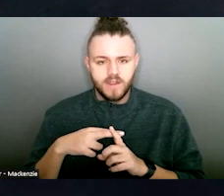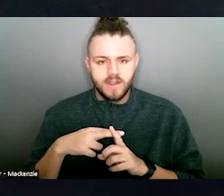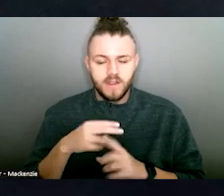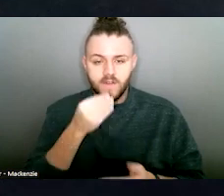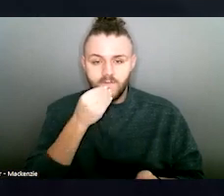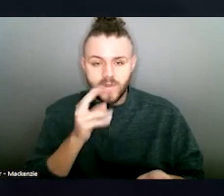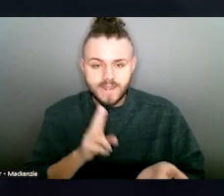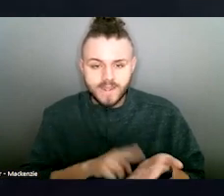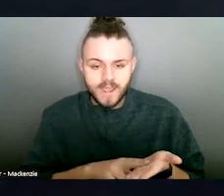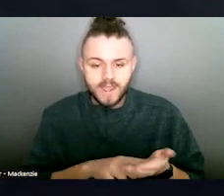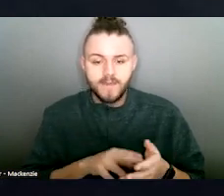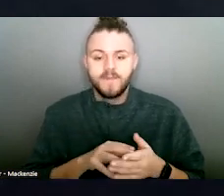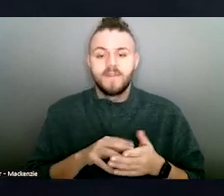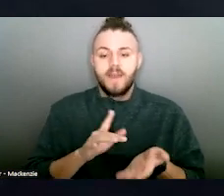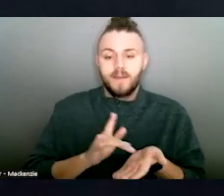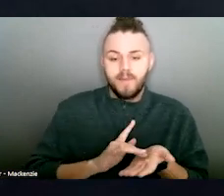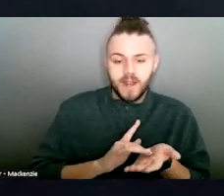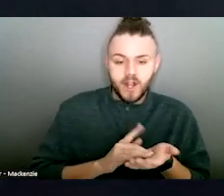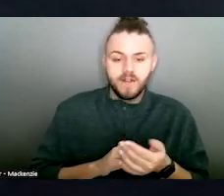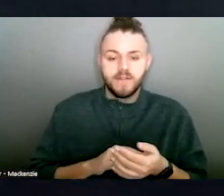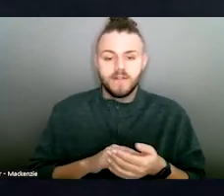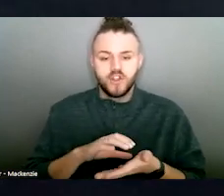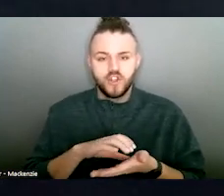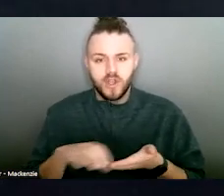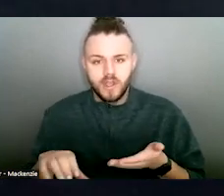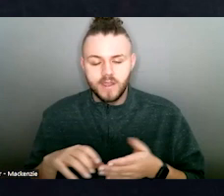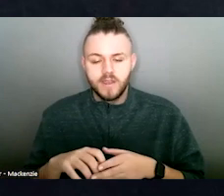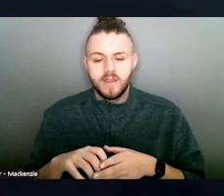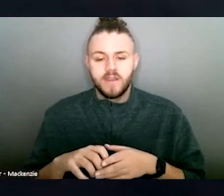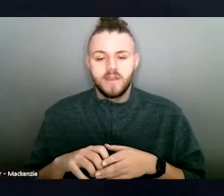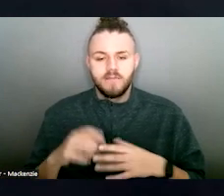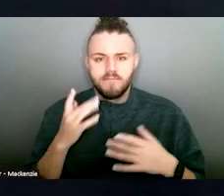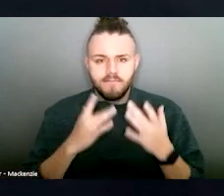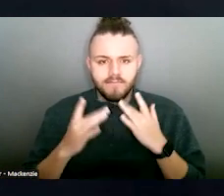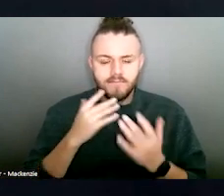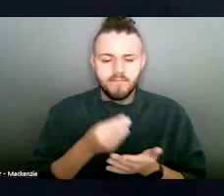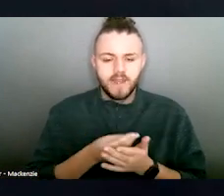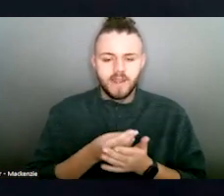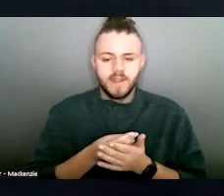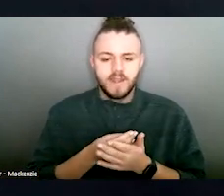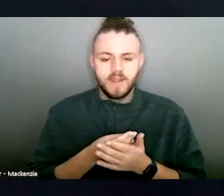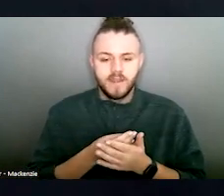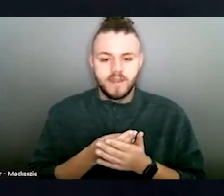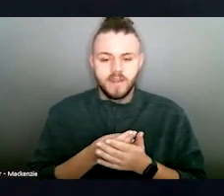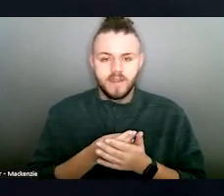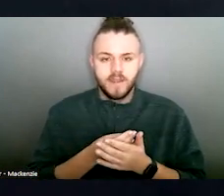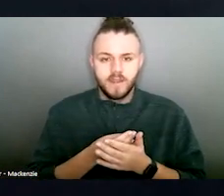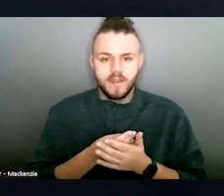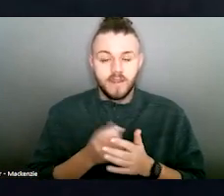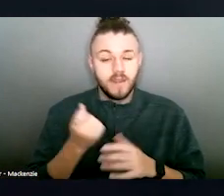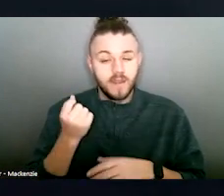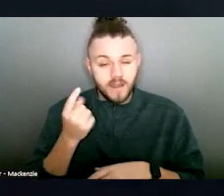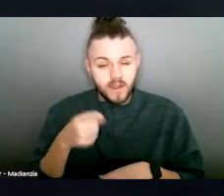medical, and a wear-wear check, all of us trying to finish time. On top of that pressure, you have to work extra